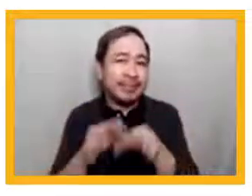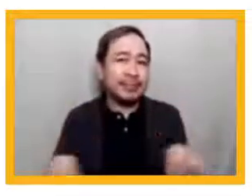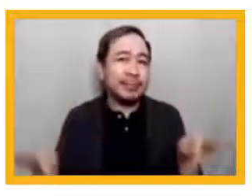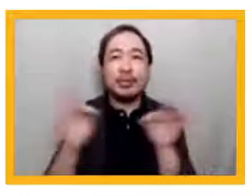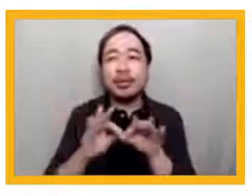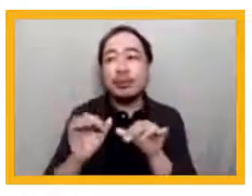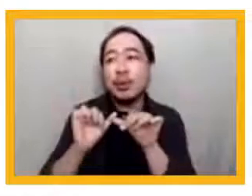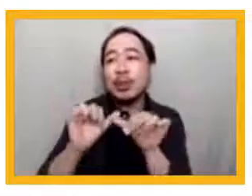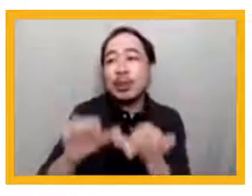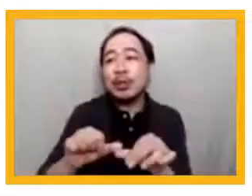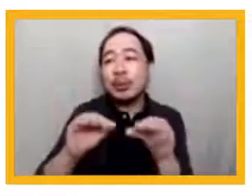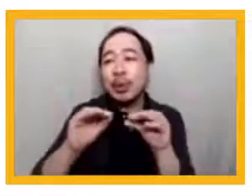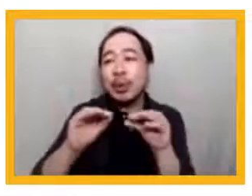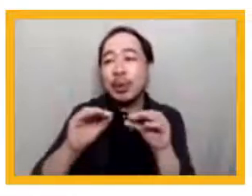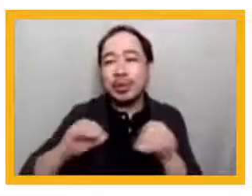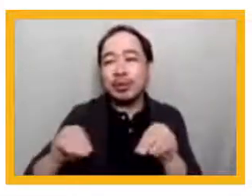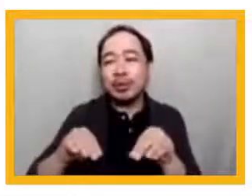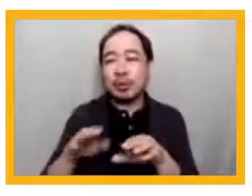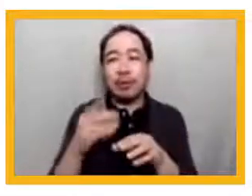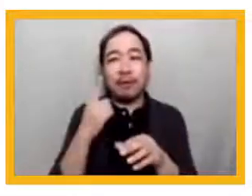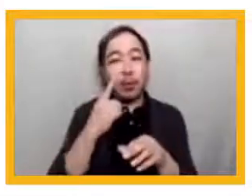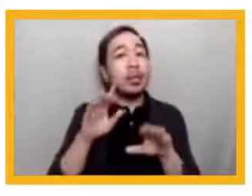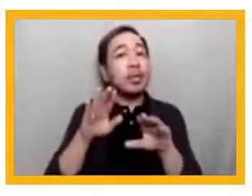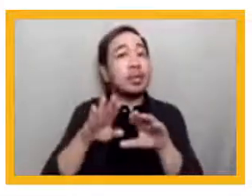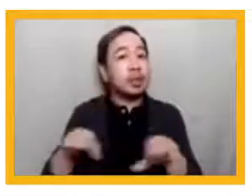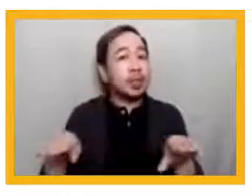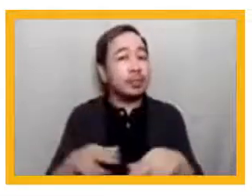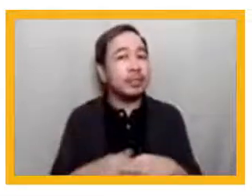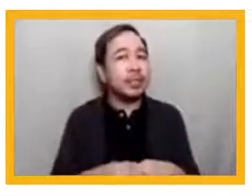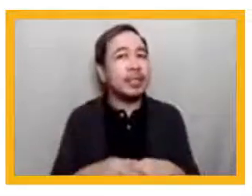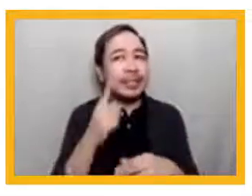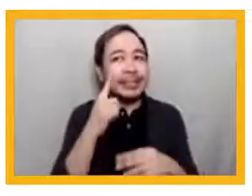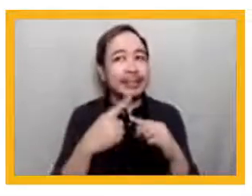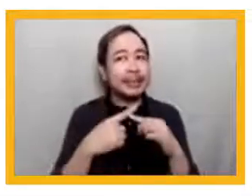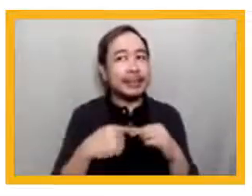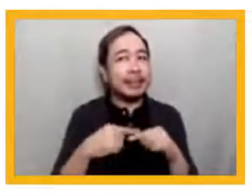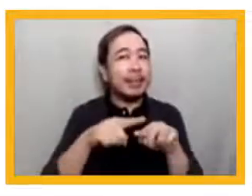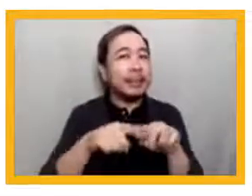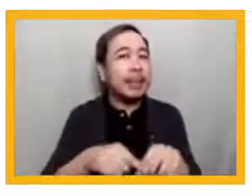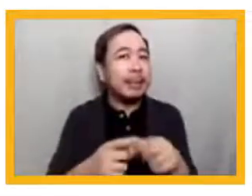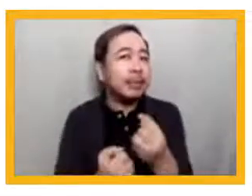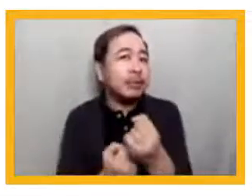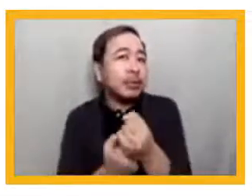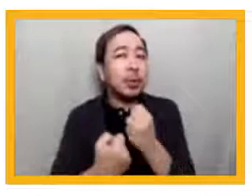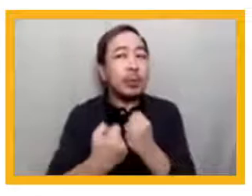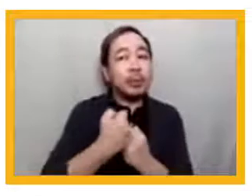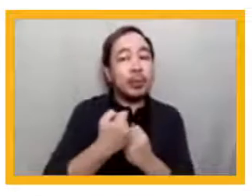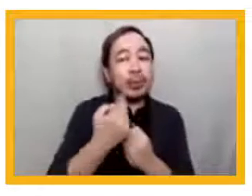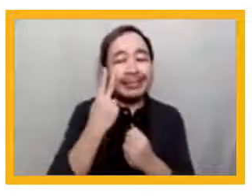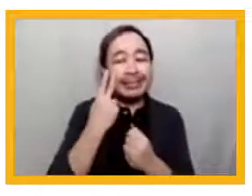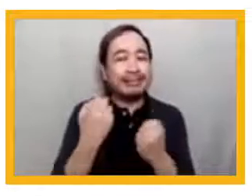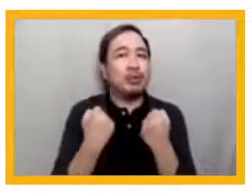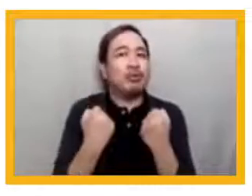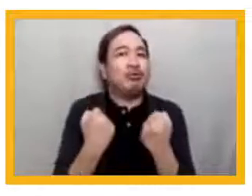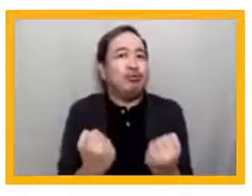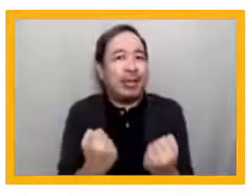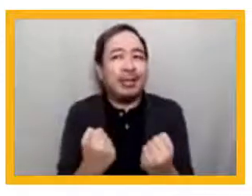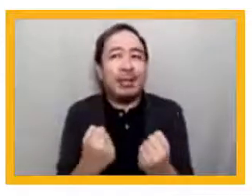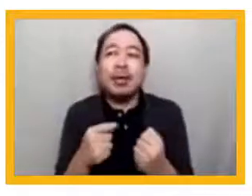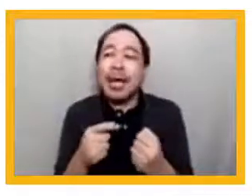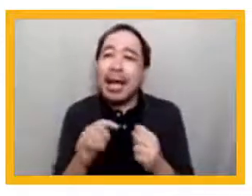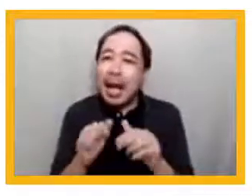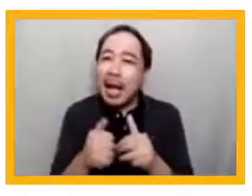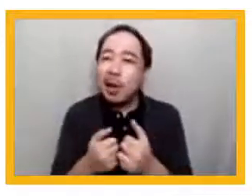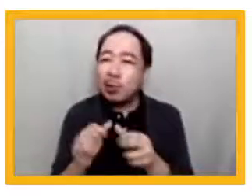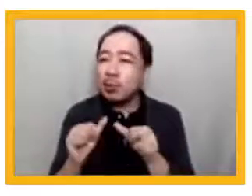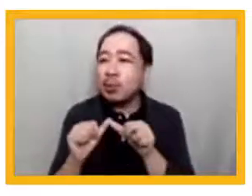We knew that we needed to rely on our strengths to see our way out of what looked to be a long, dark tunnel. Our